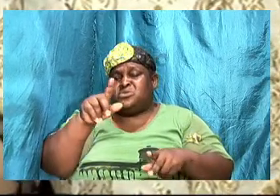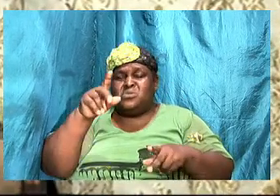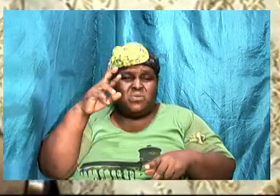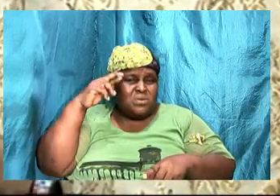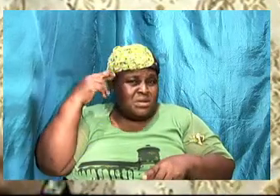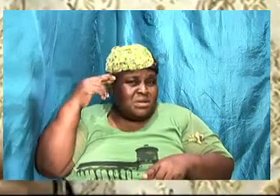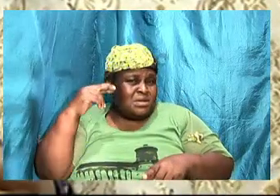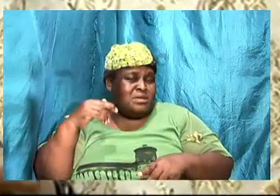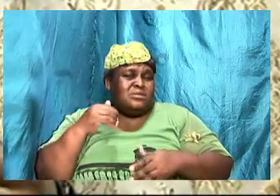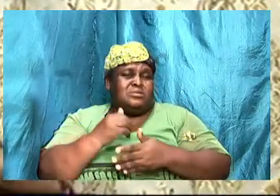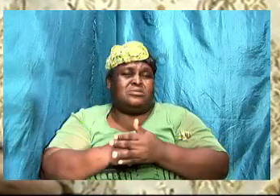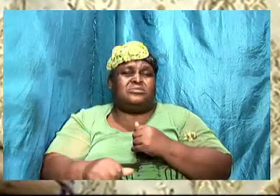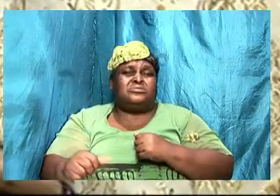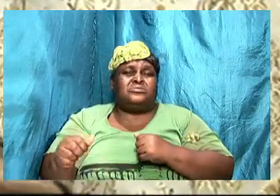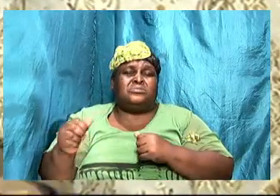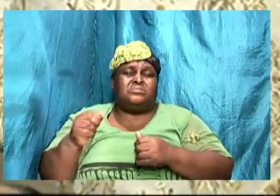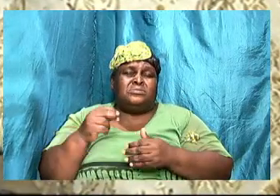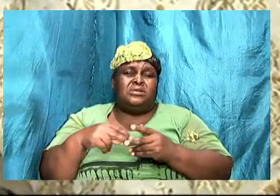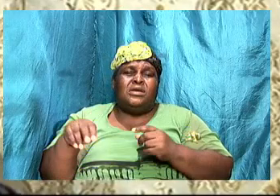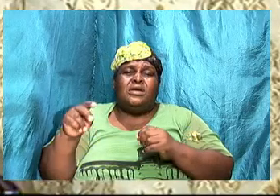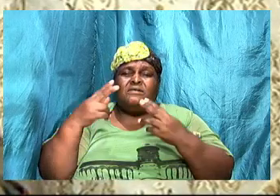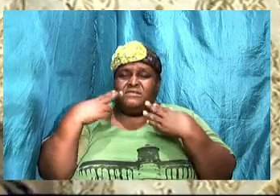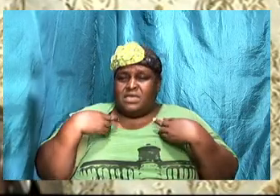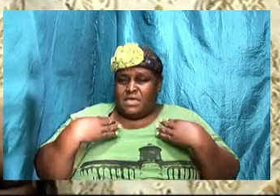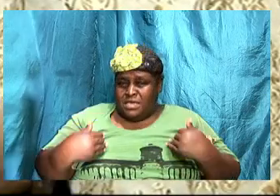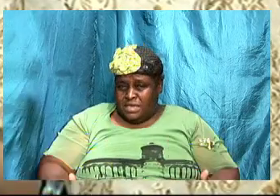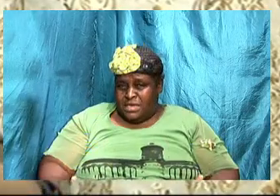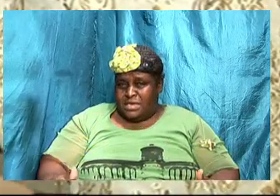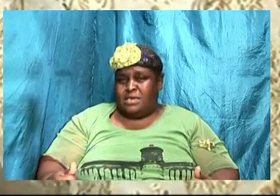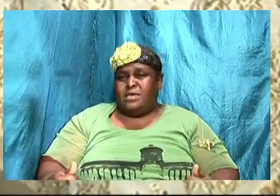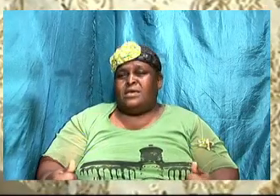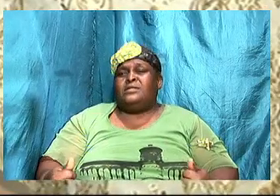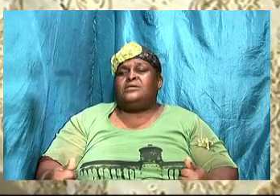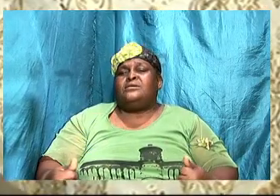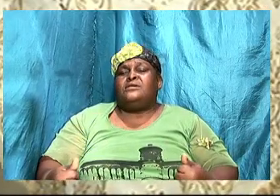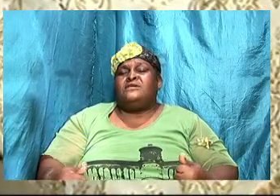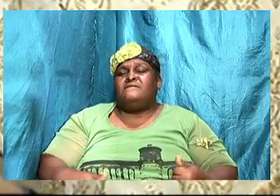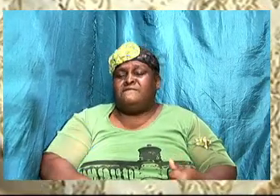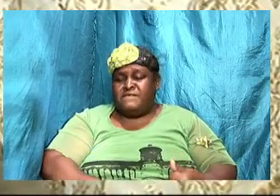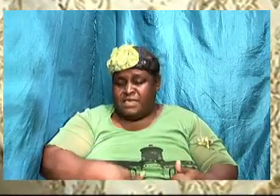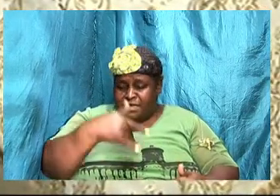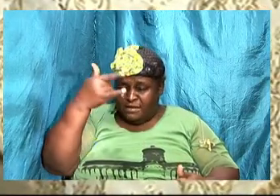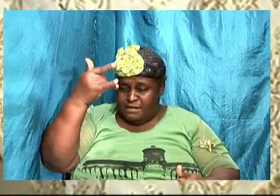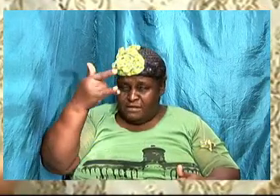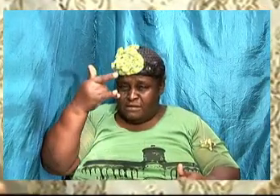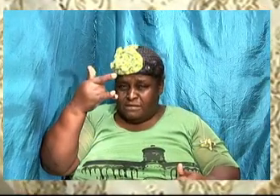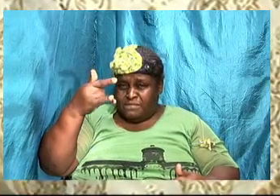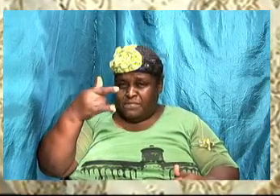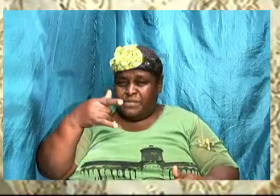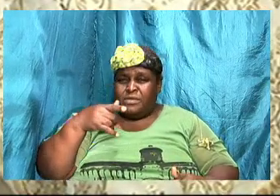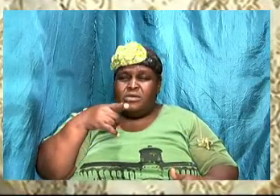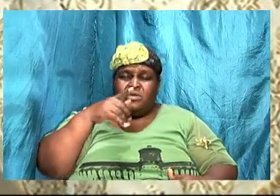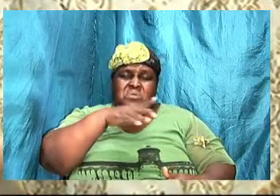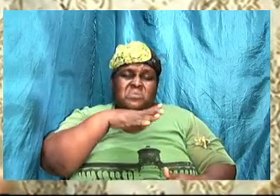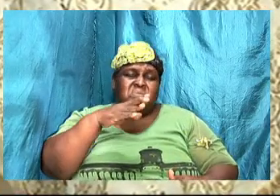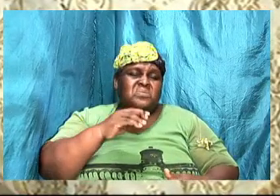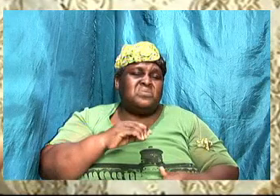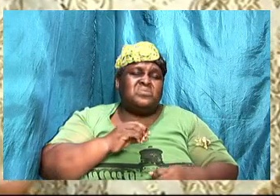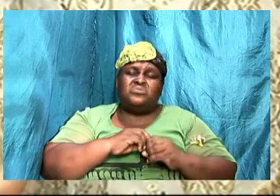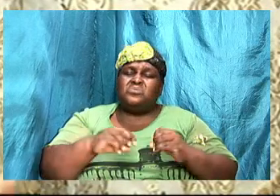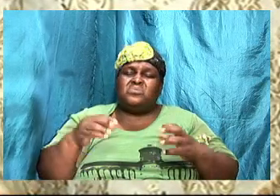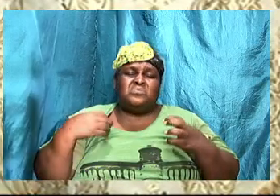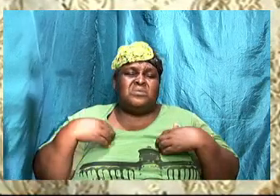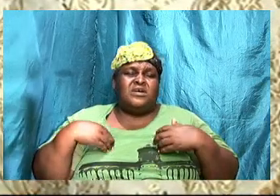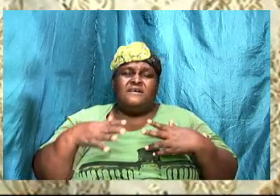of feelings is developed. You will not develop feelings for somebody if you continue to have monetary